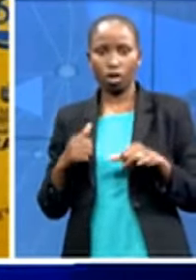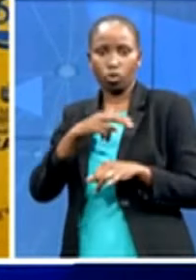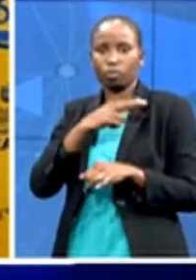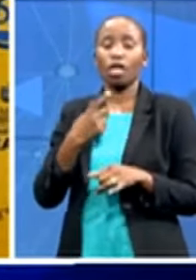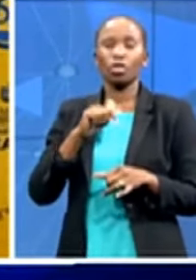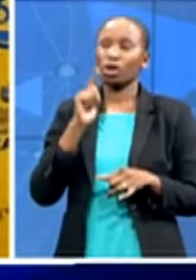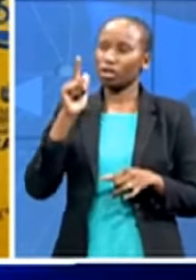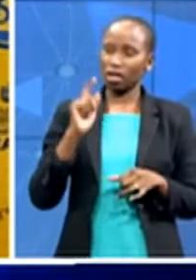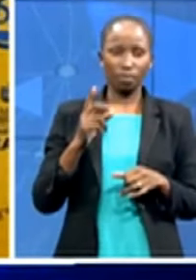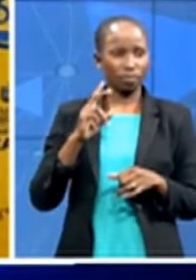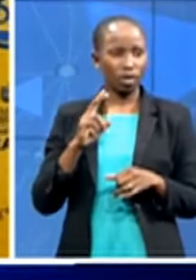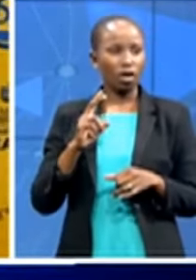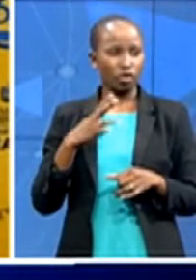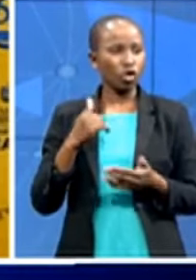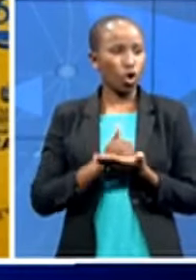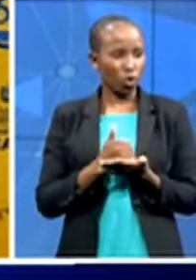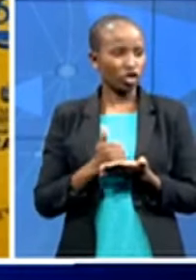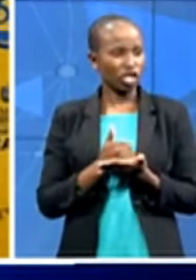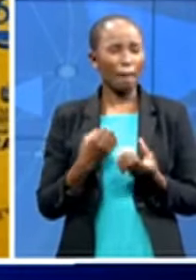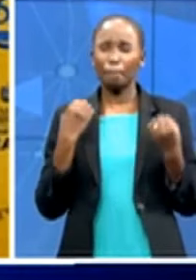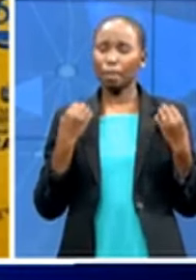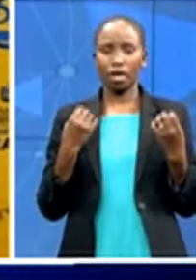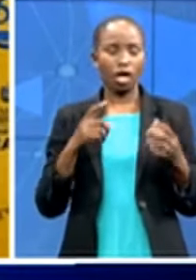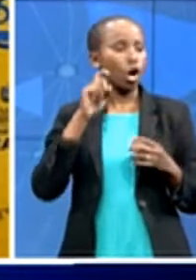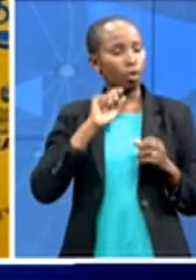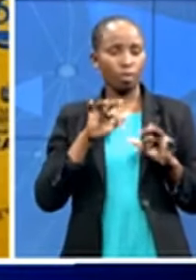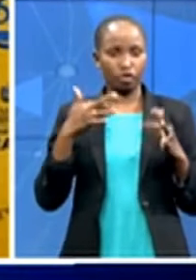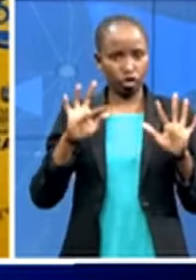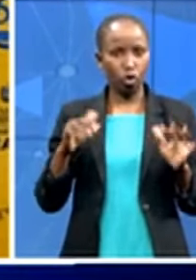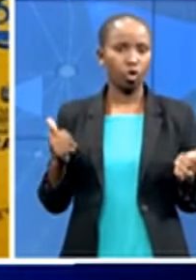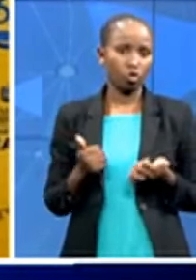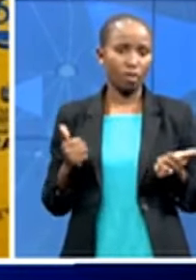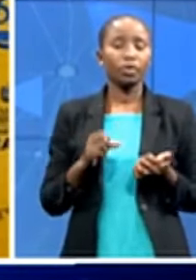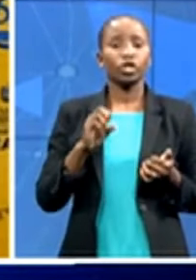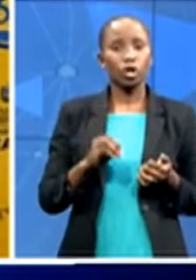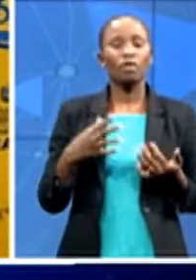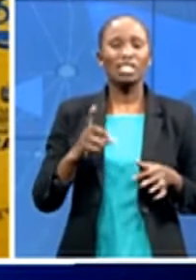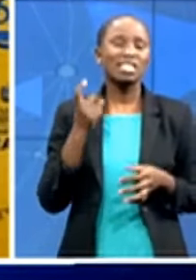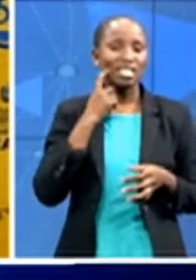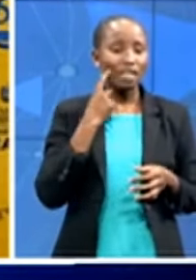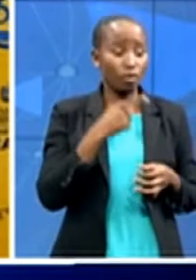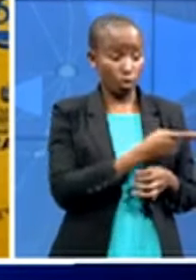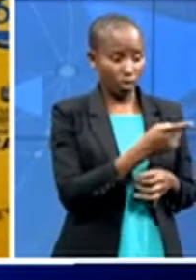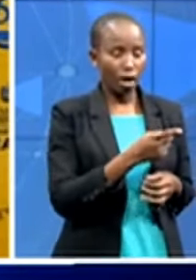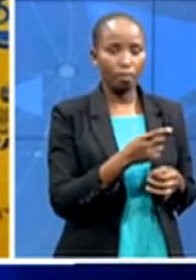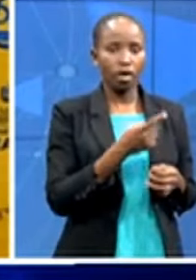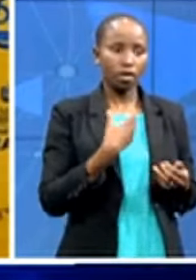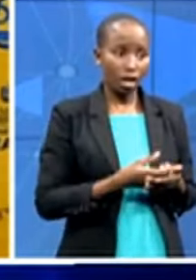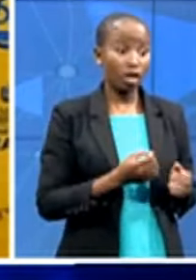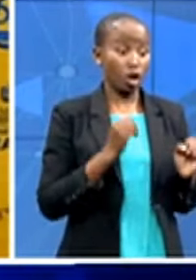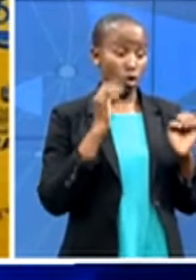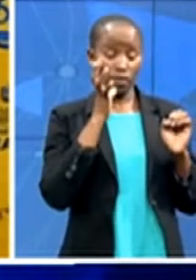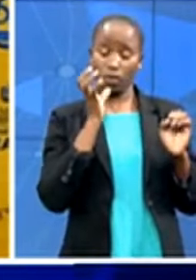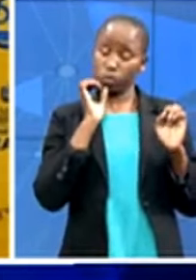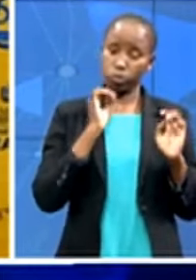many elderly people so it was easy for them to come in numbers but not we did not stop there we said to